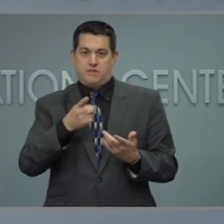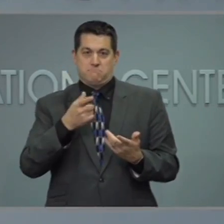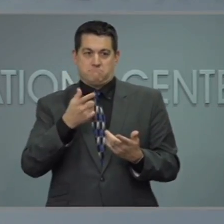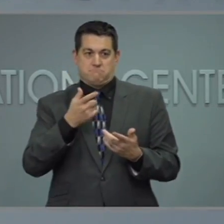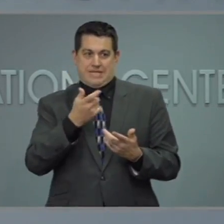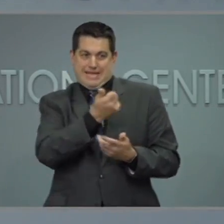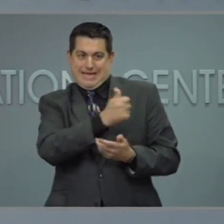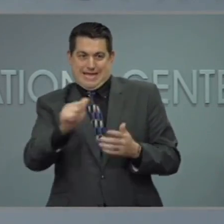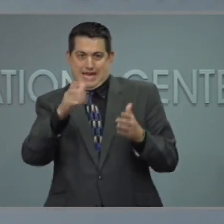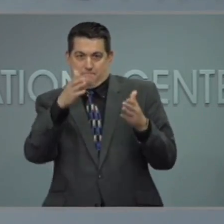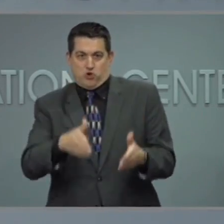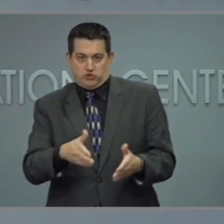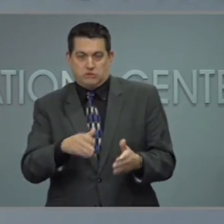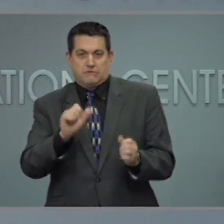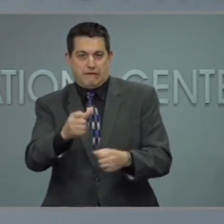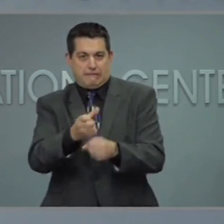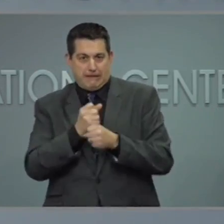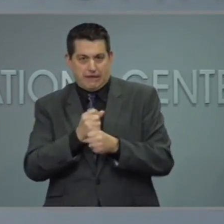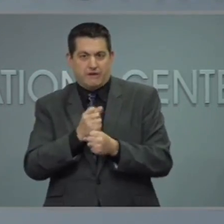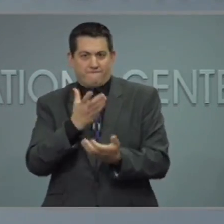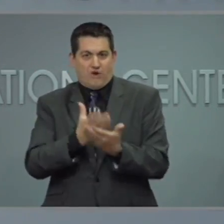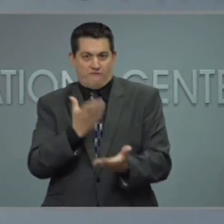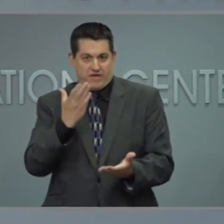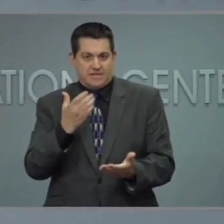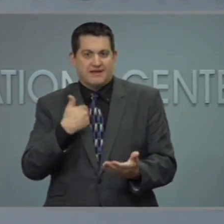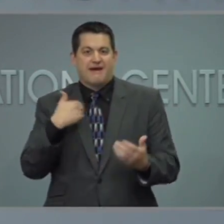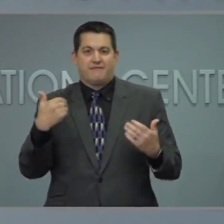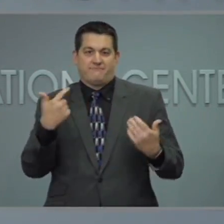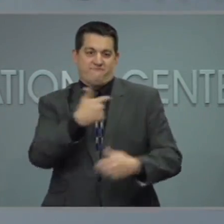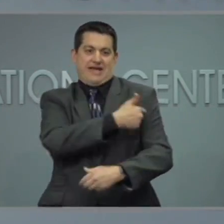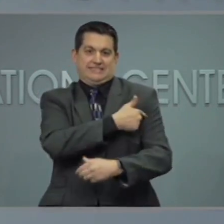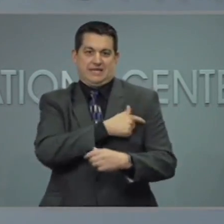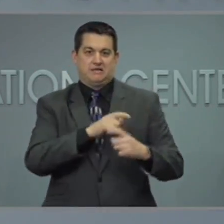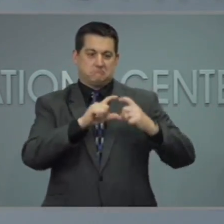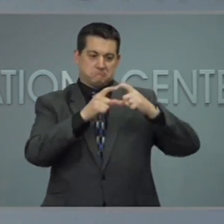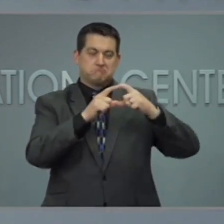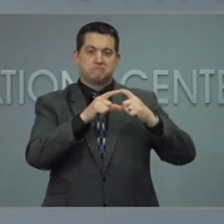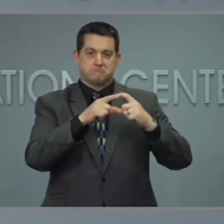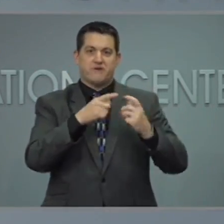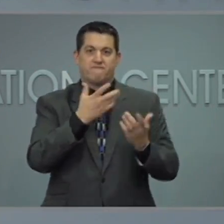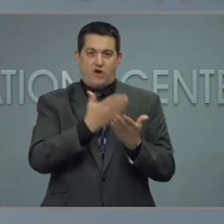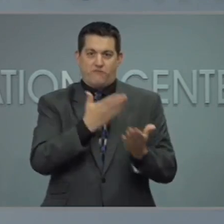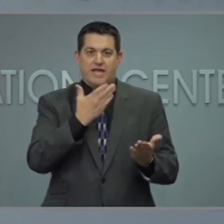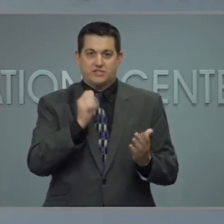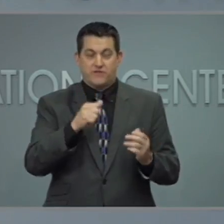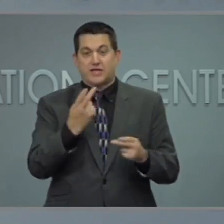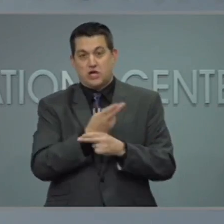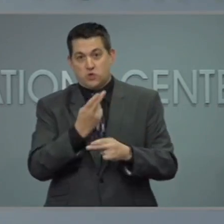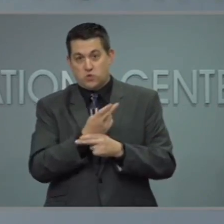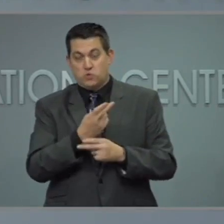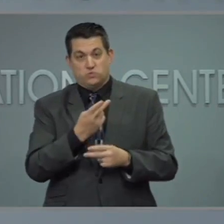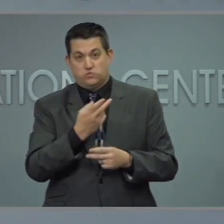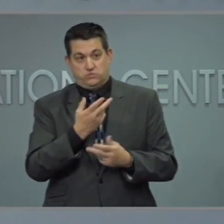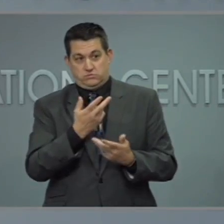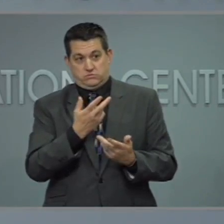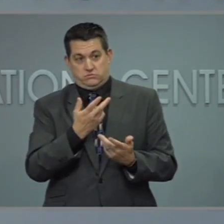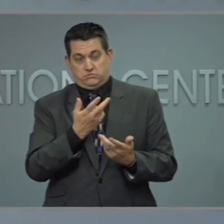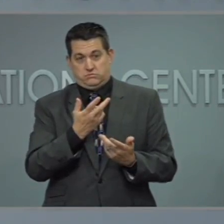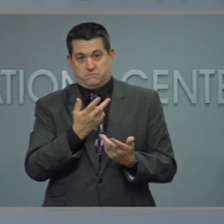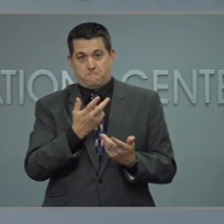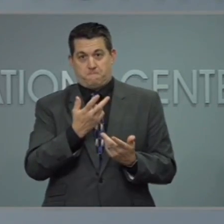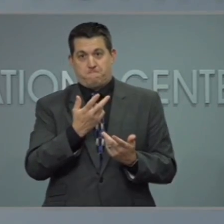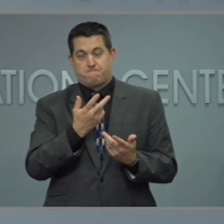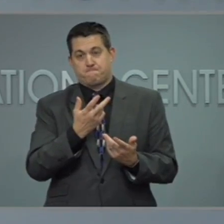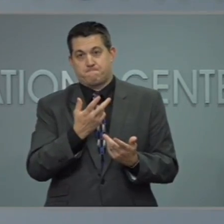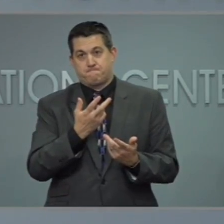get a verification that they have been vaccinated, that that person can use any way that they